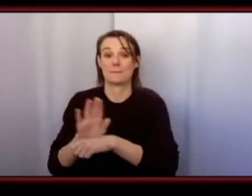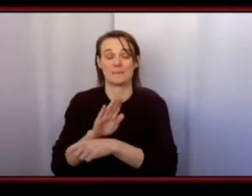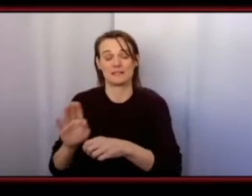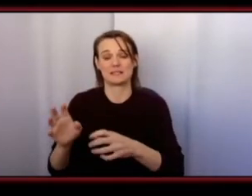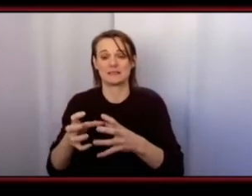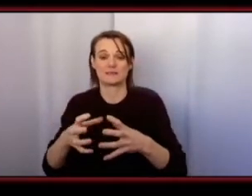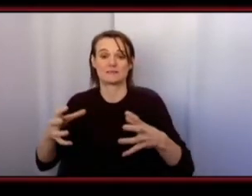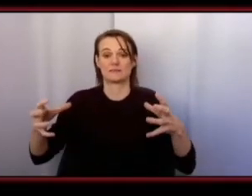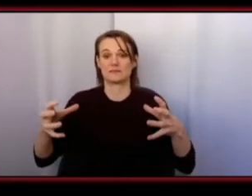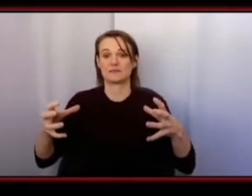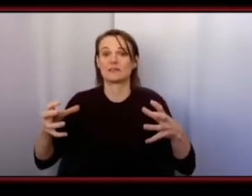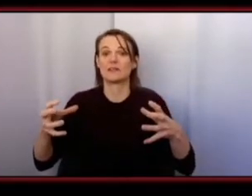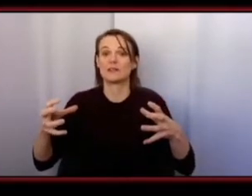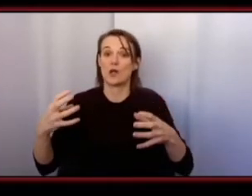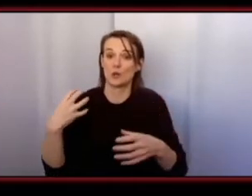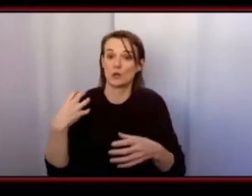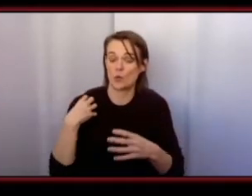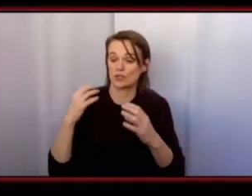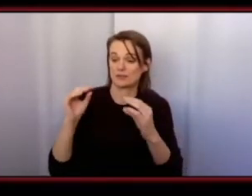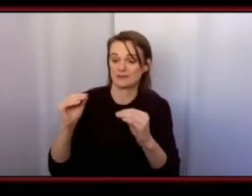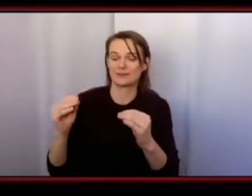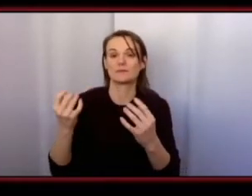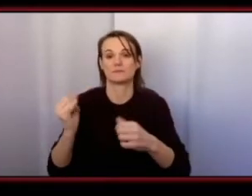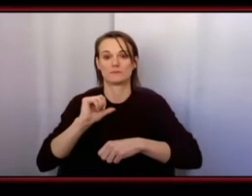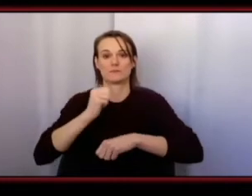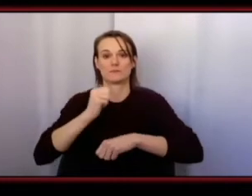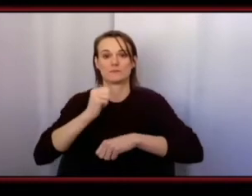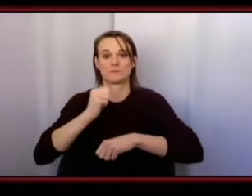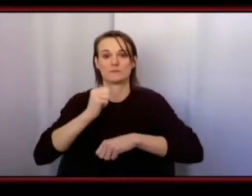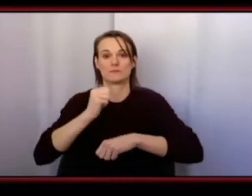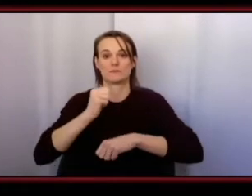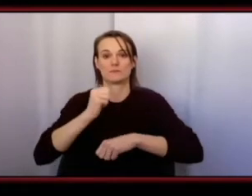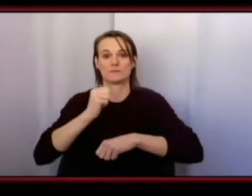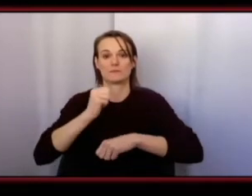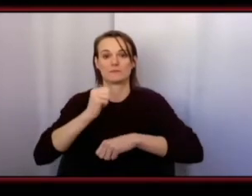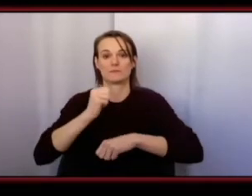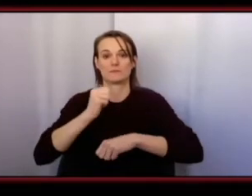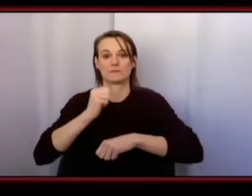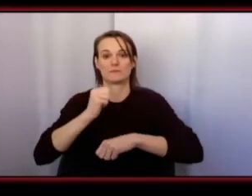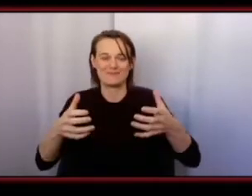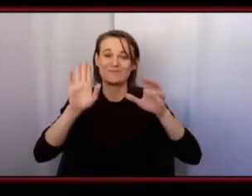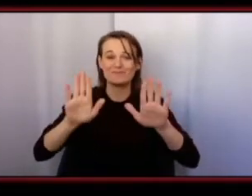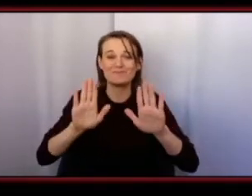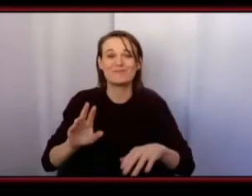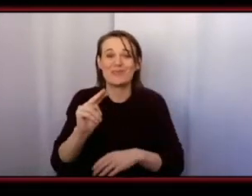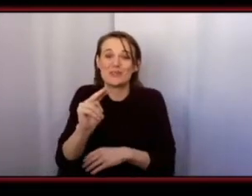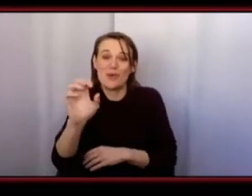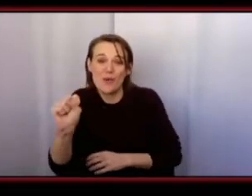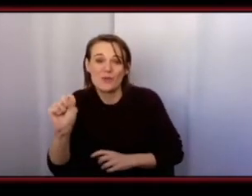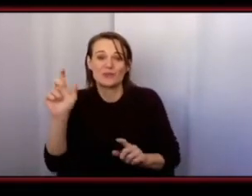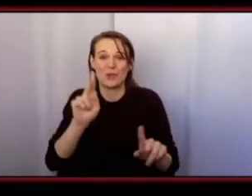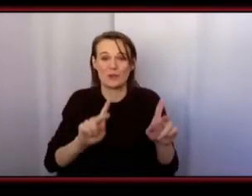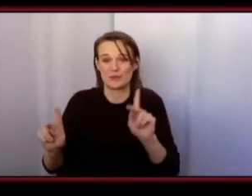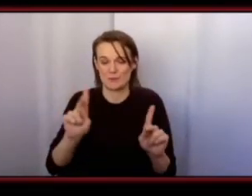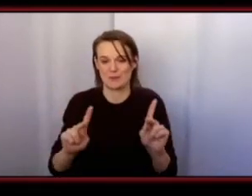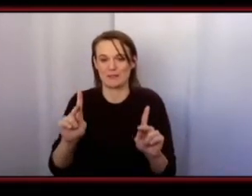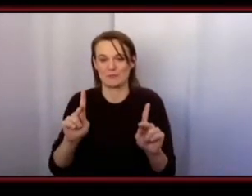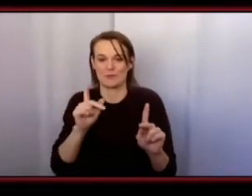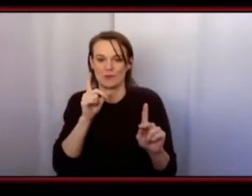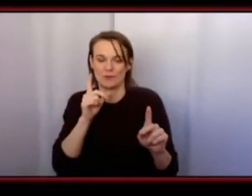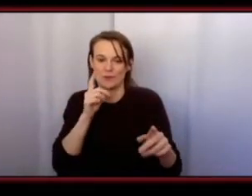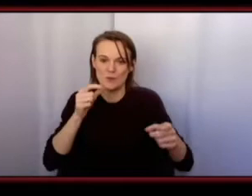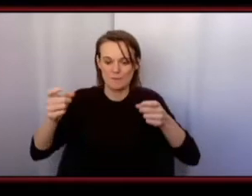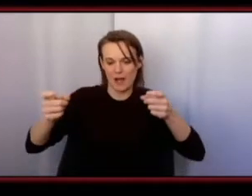uh agency where i now with a team of amazing nova scotians are managing